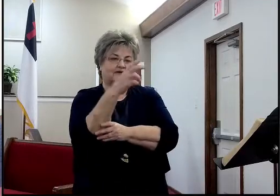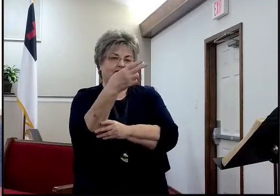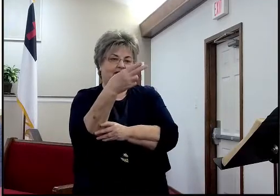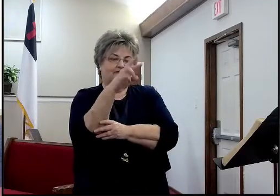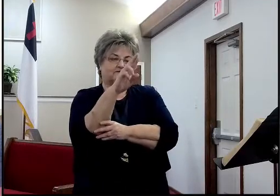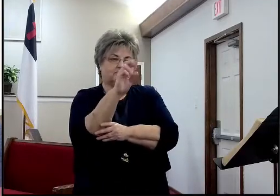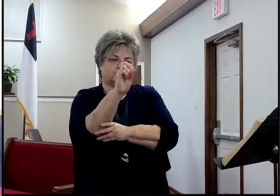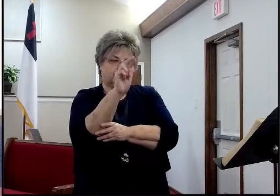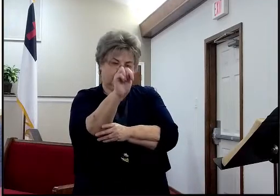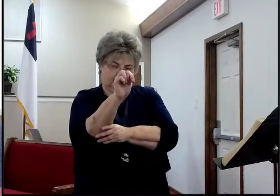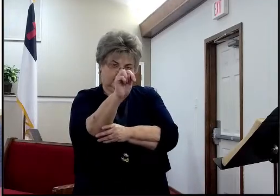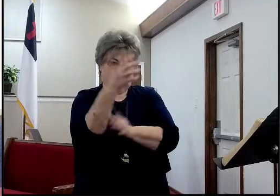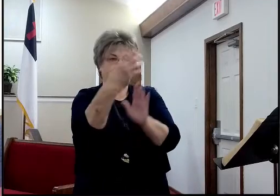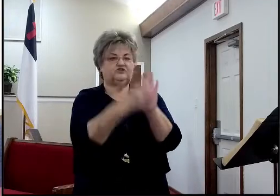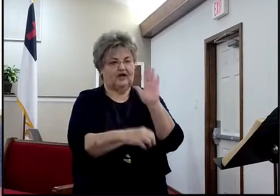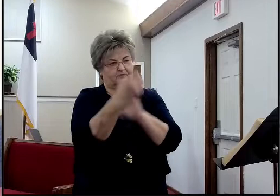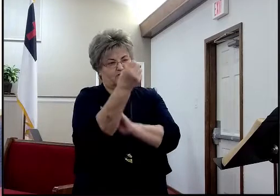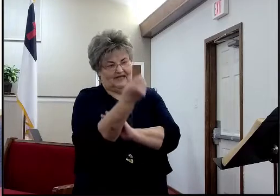chapter number 11.